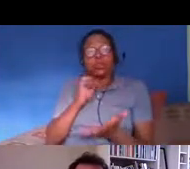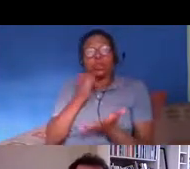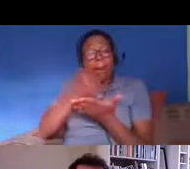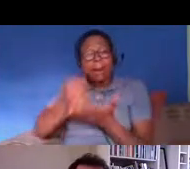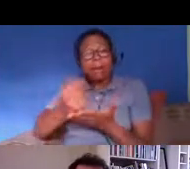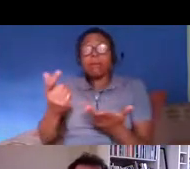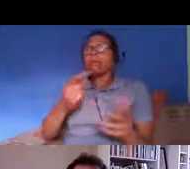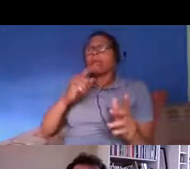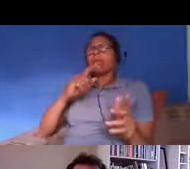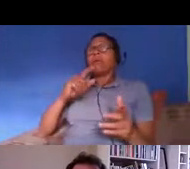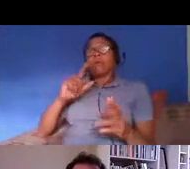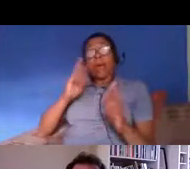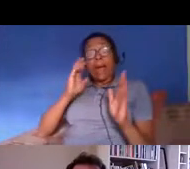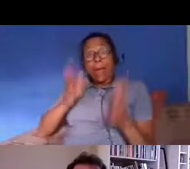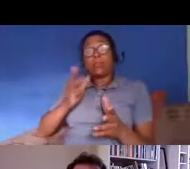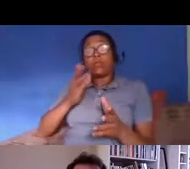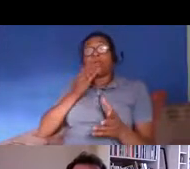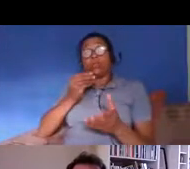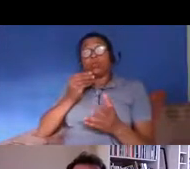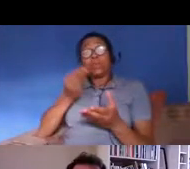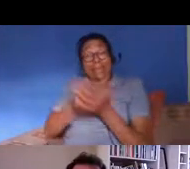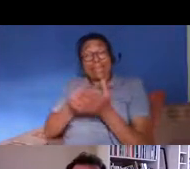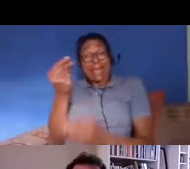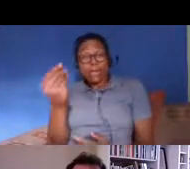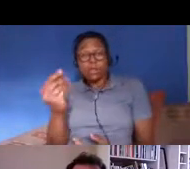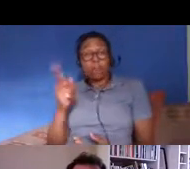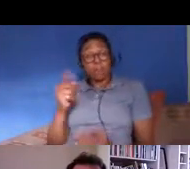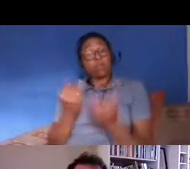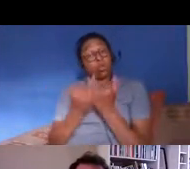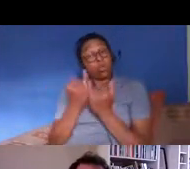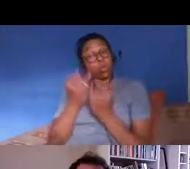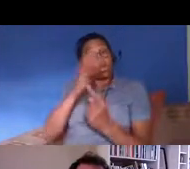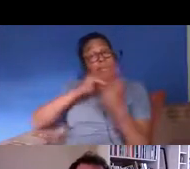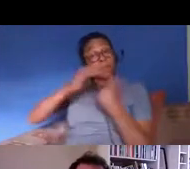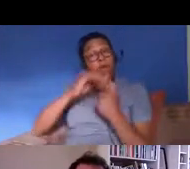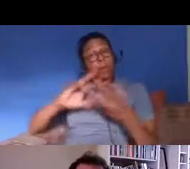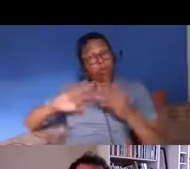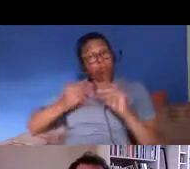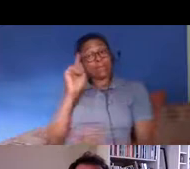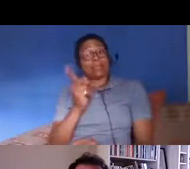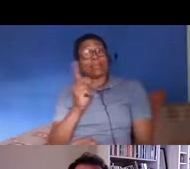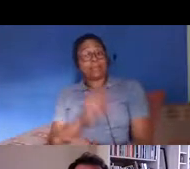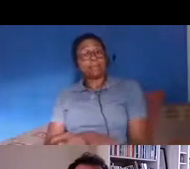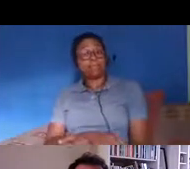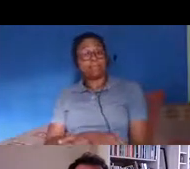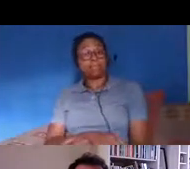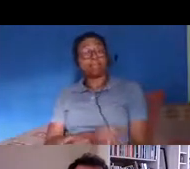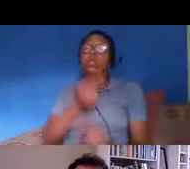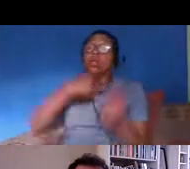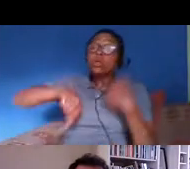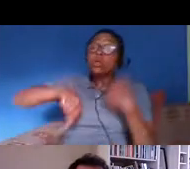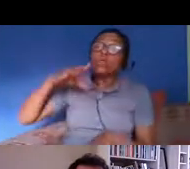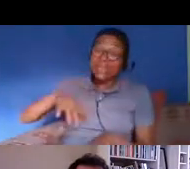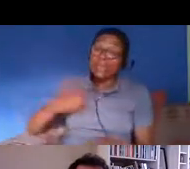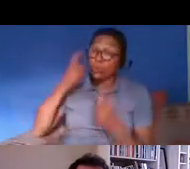in this day and age but that is what the hostile environment does so we have to think about that when we're looking at